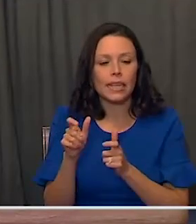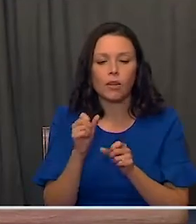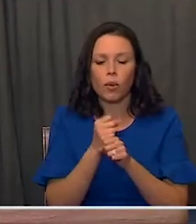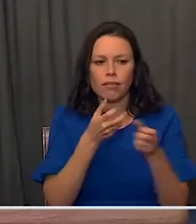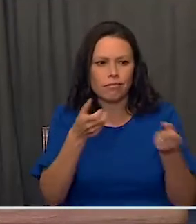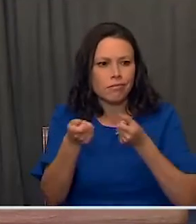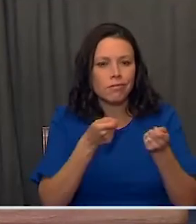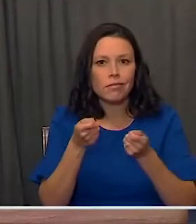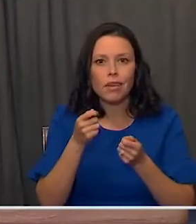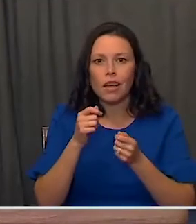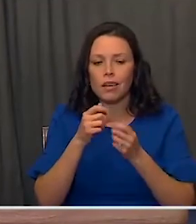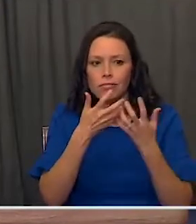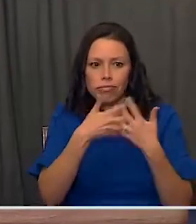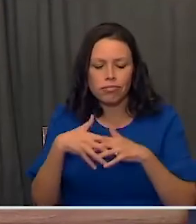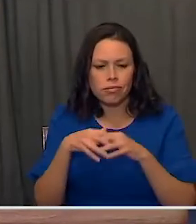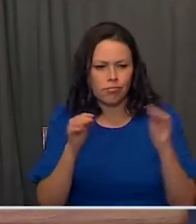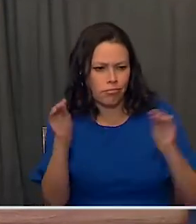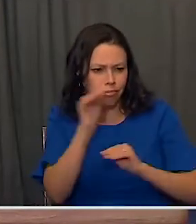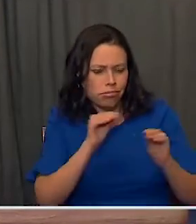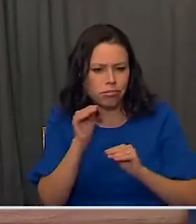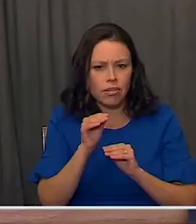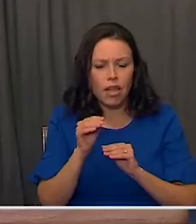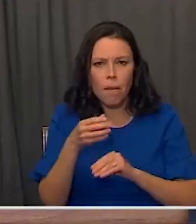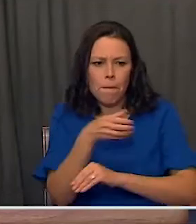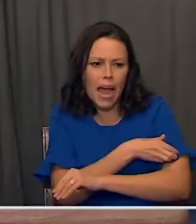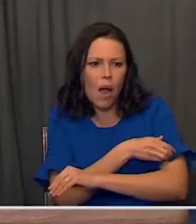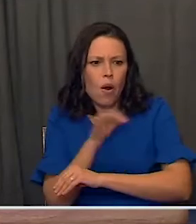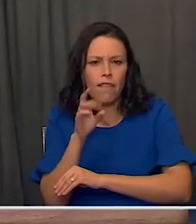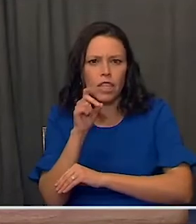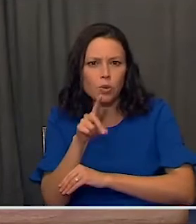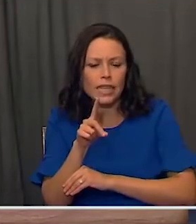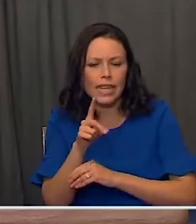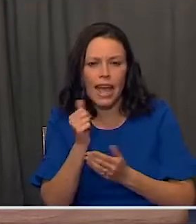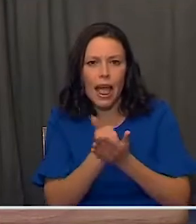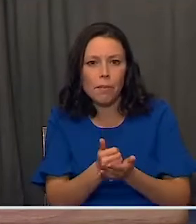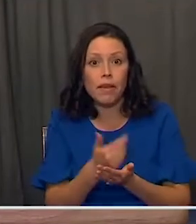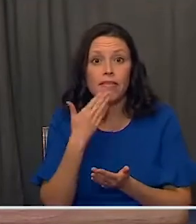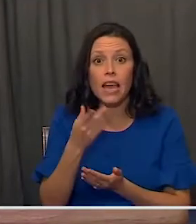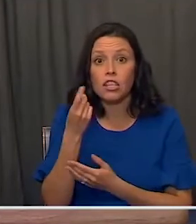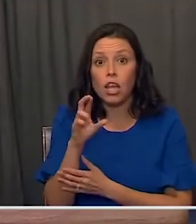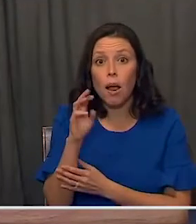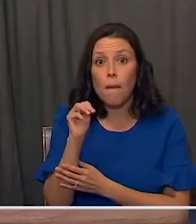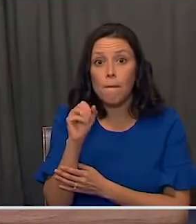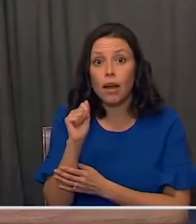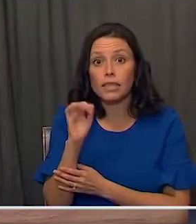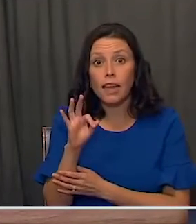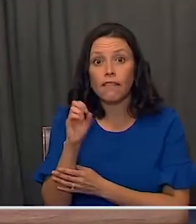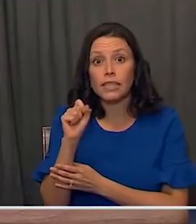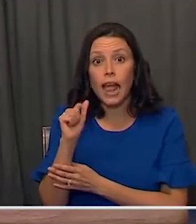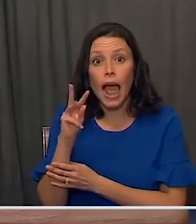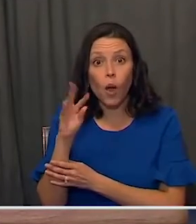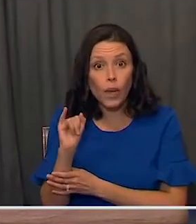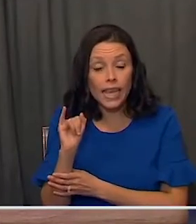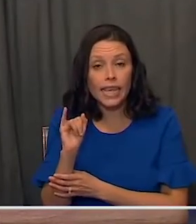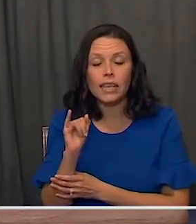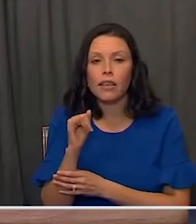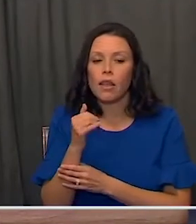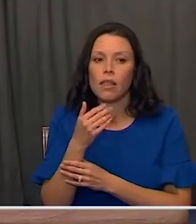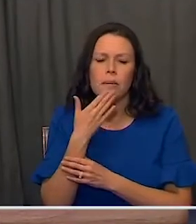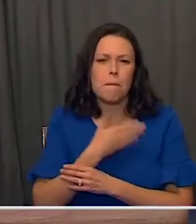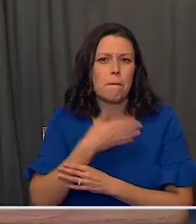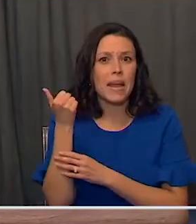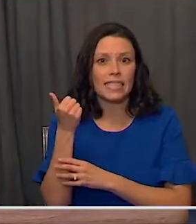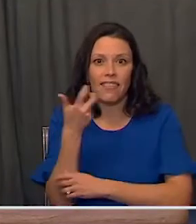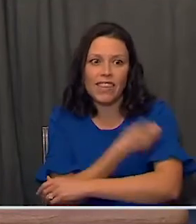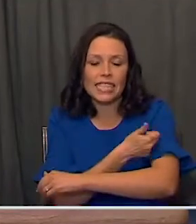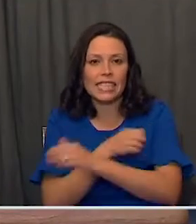procurement power of the Defense Department to the table. And it's thanks to people like Dr. Monsef Slaoui, probably the world's greatest